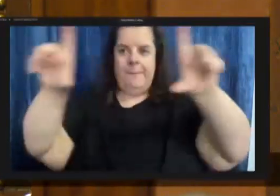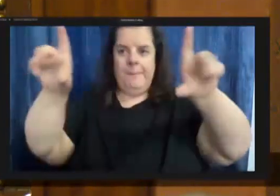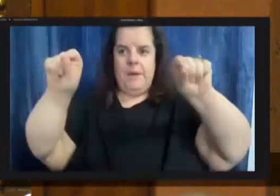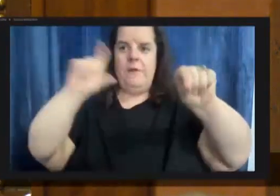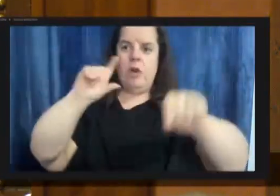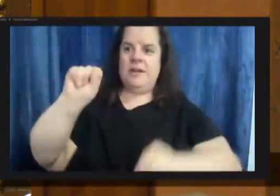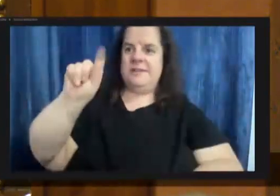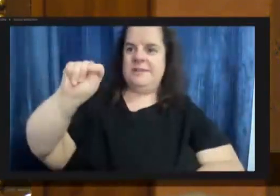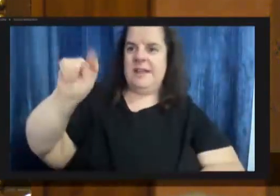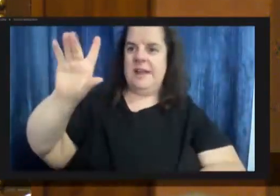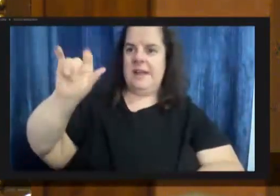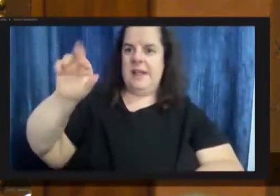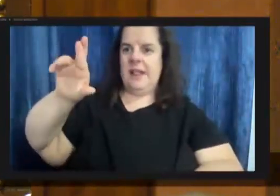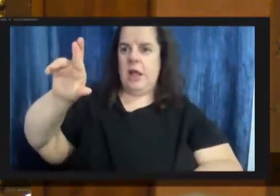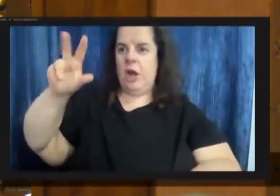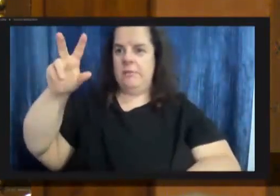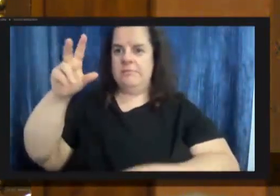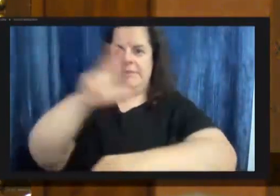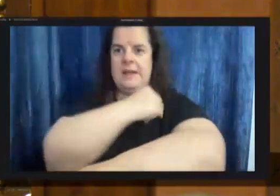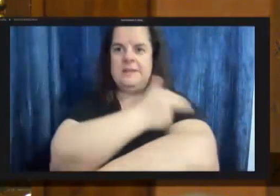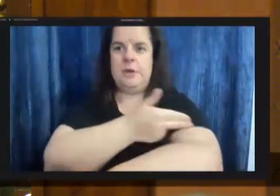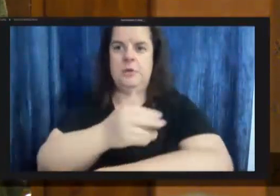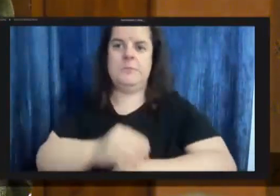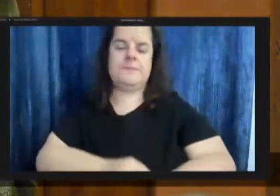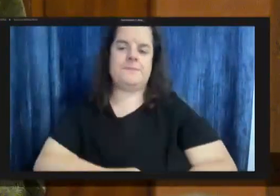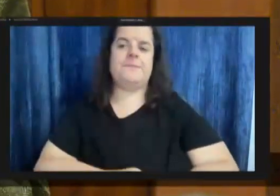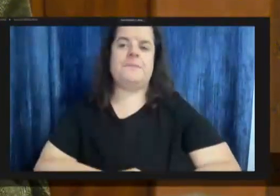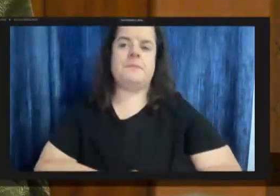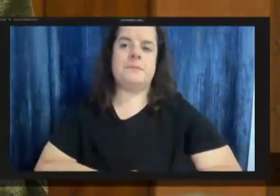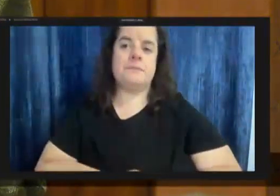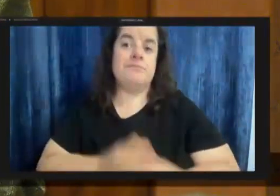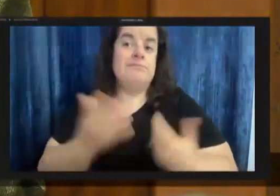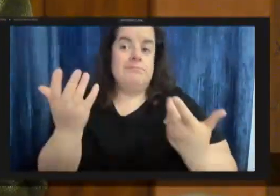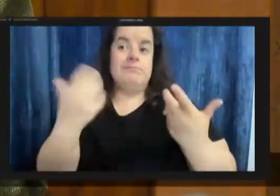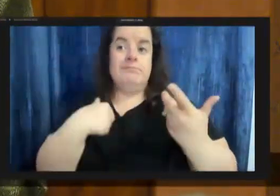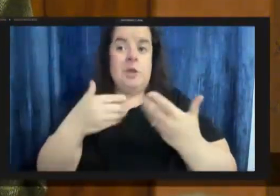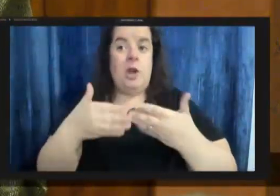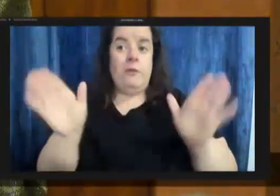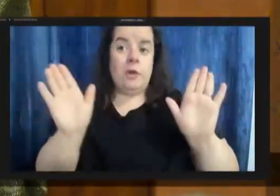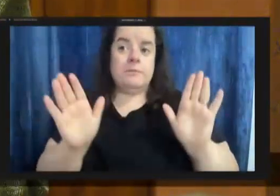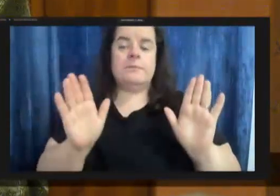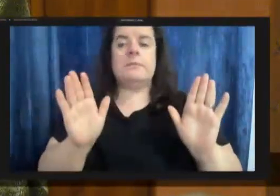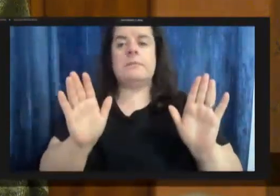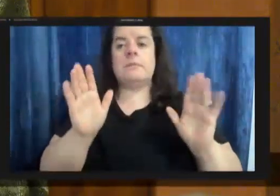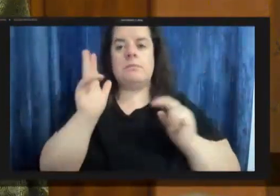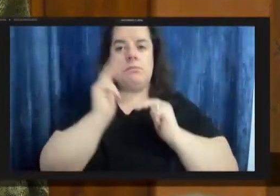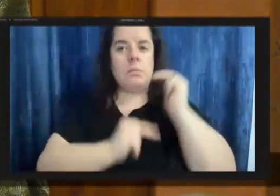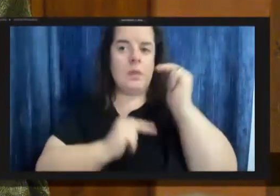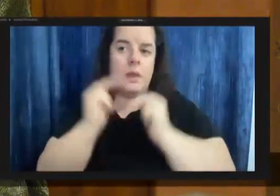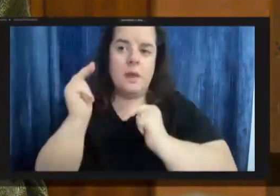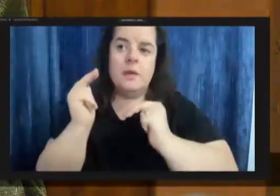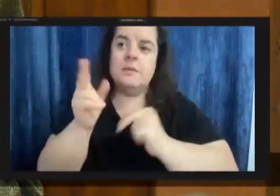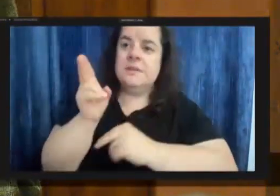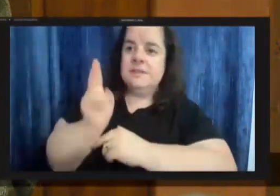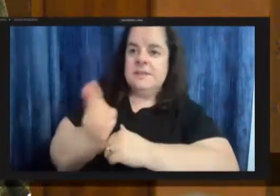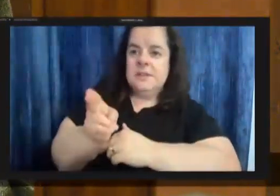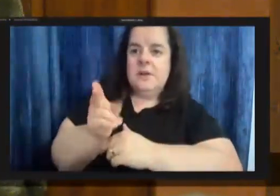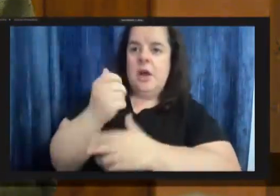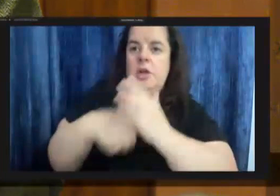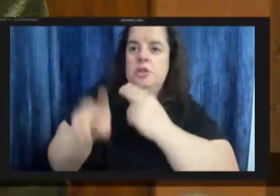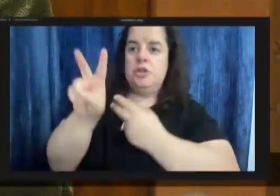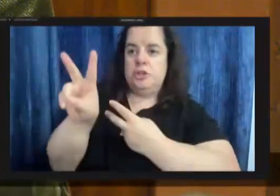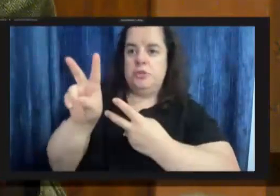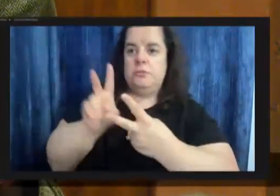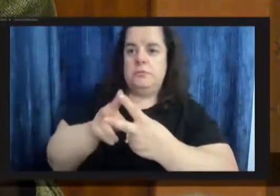hospital so overall the the building is historic under two criteria